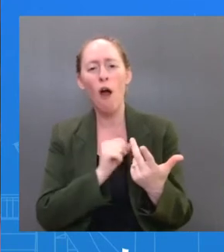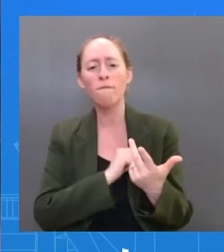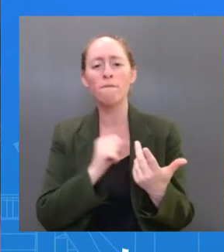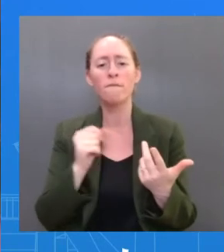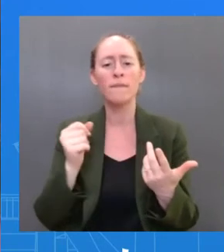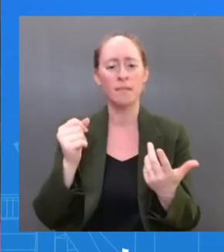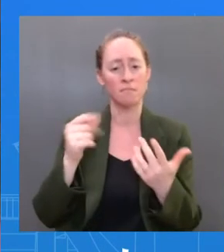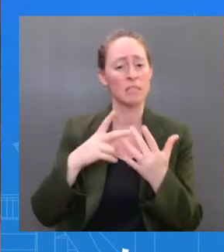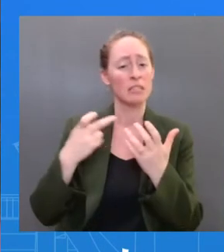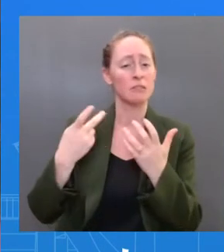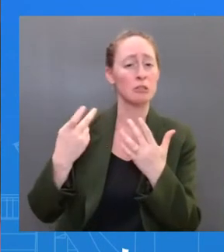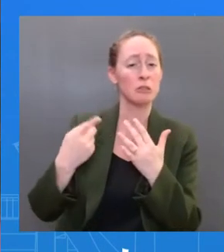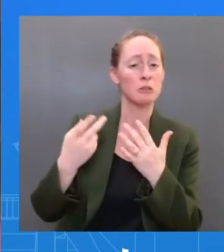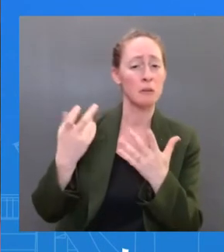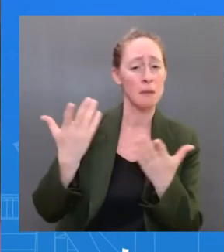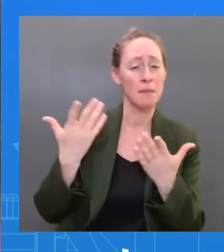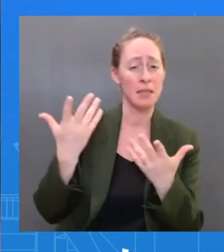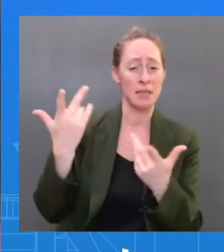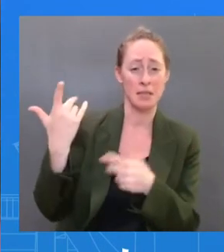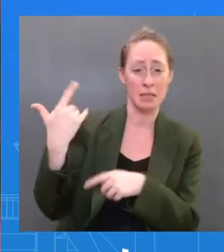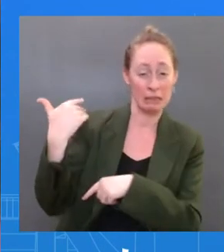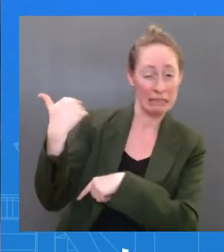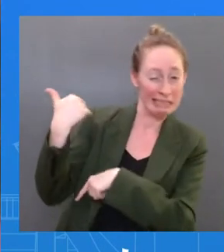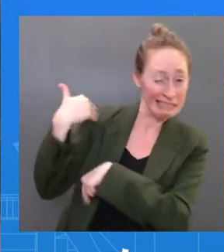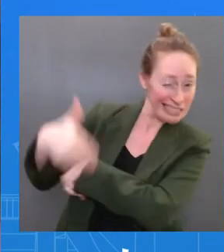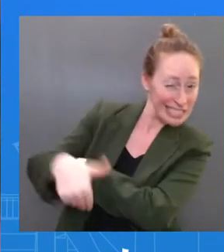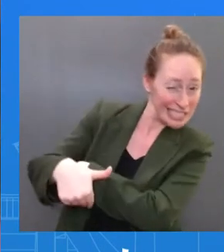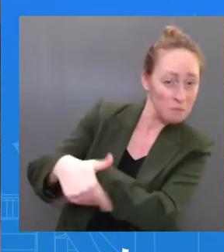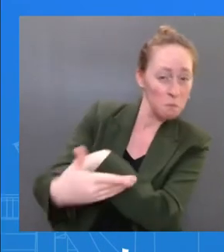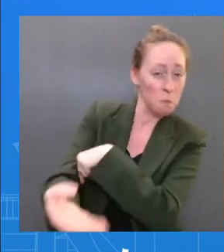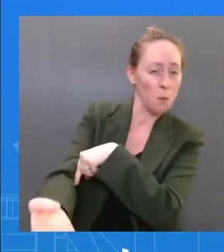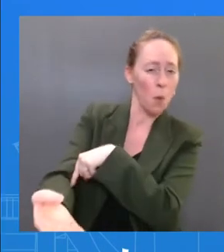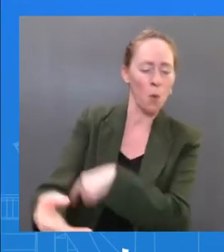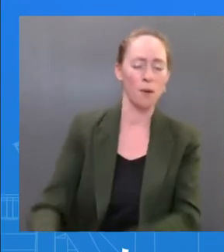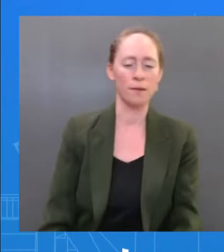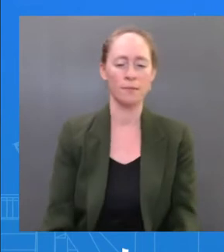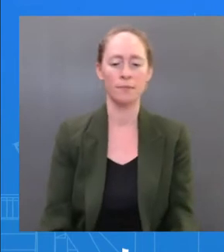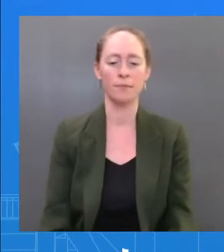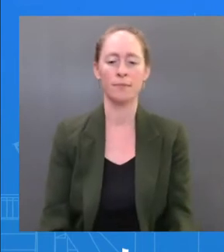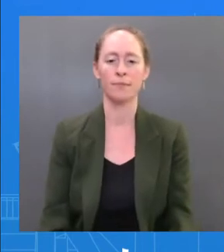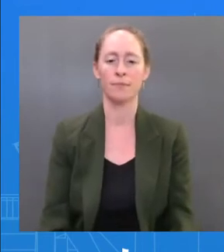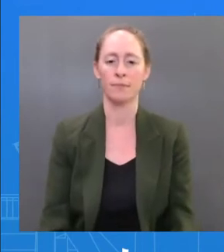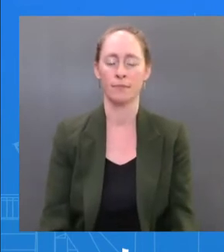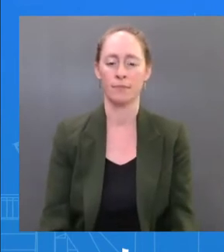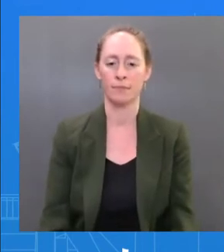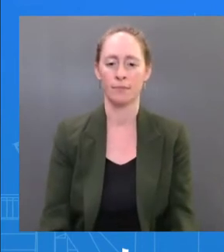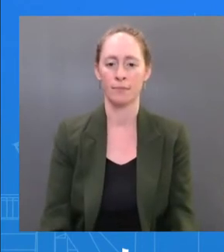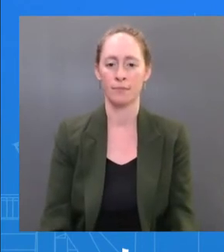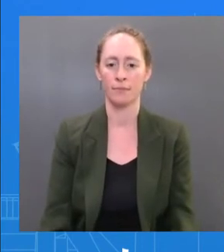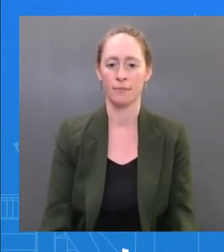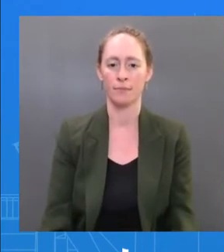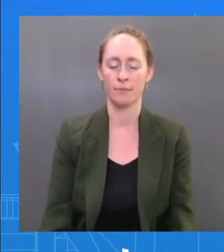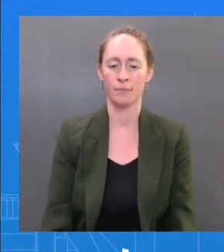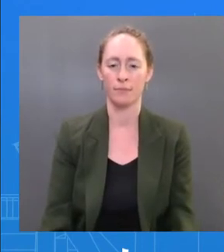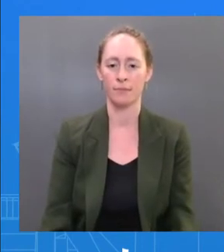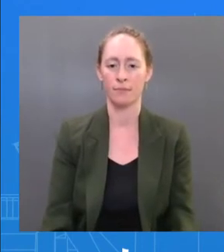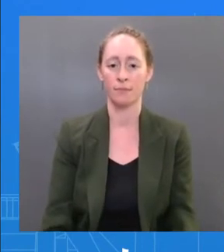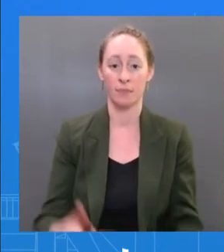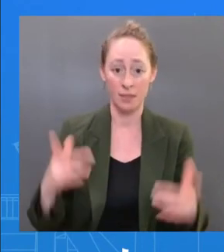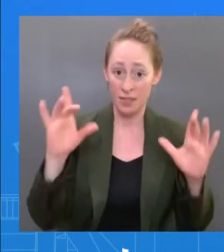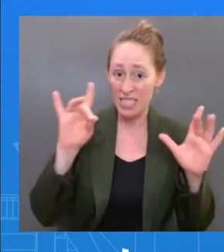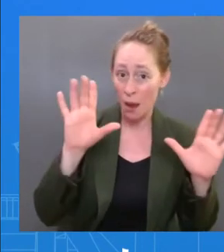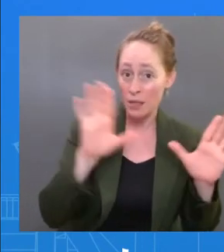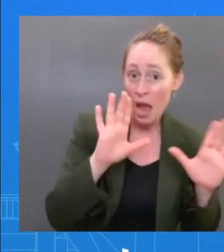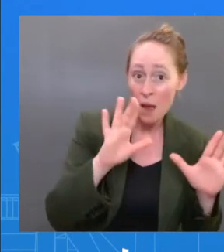nose or anything like that on Sunday, Monday, or Tuesday? Mr. He felt totally normal and said that he felt — at least to me — said